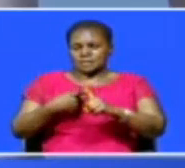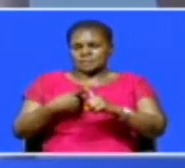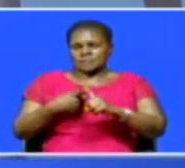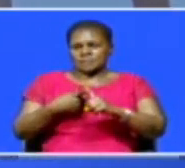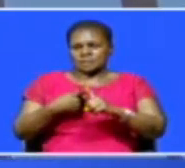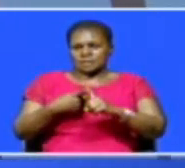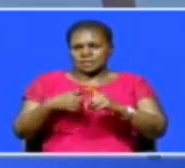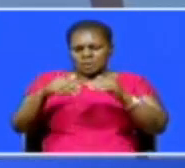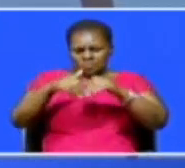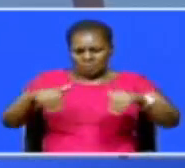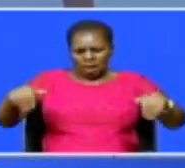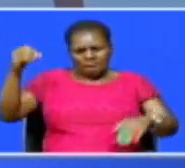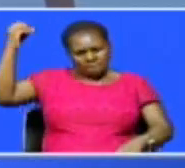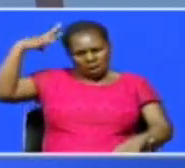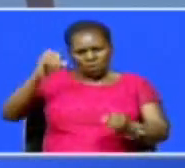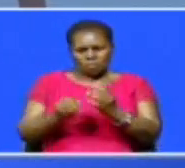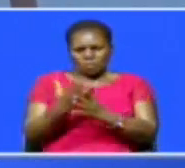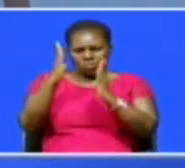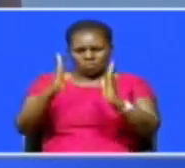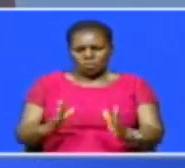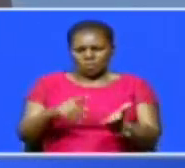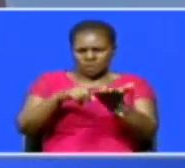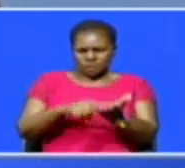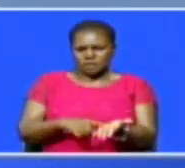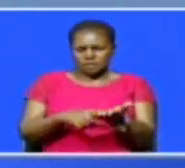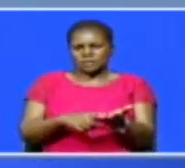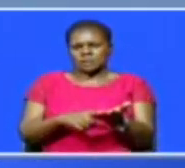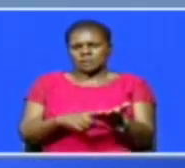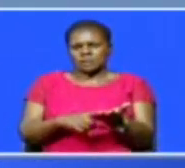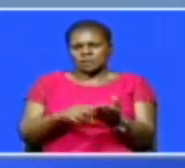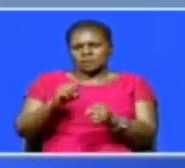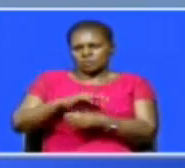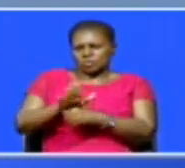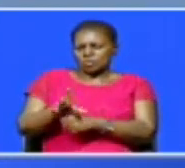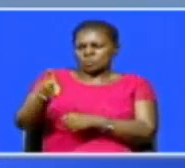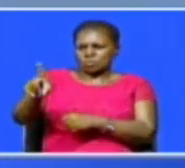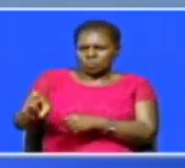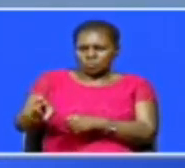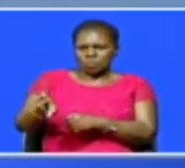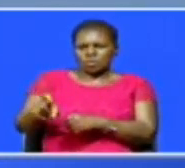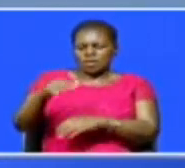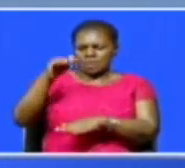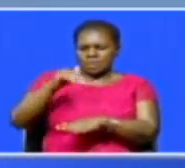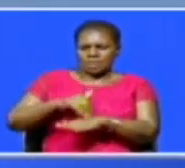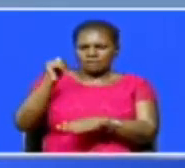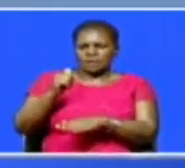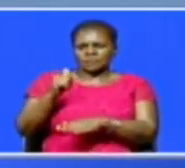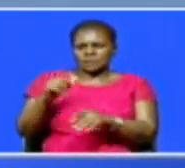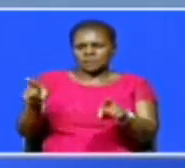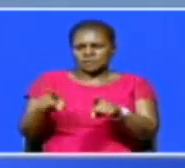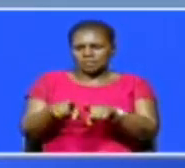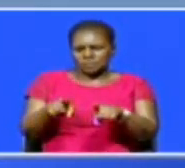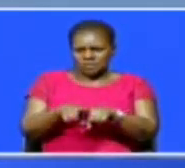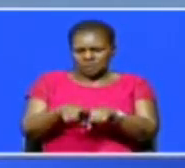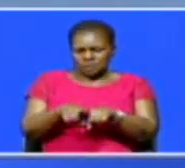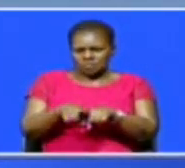The independent power producers also insist that whether or not the COVID-19 pandemic and its effect qualify as a force